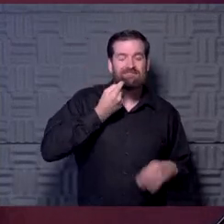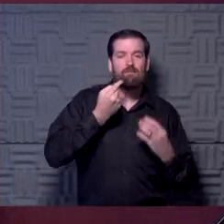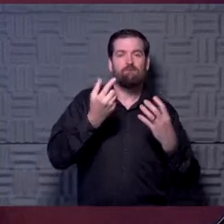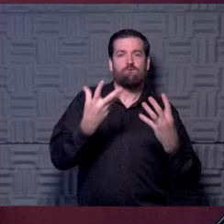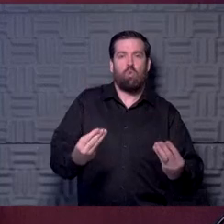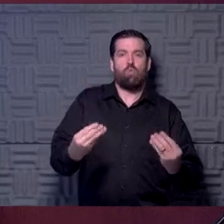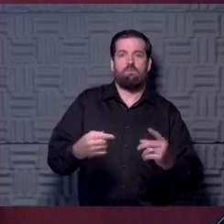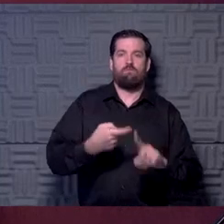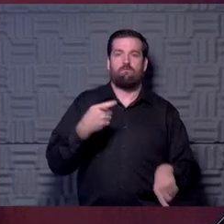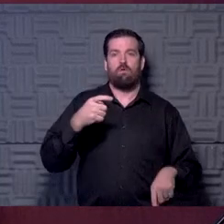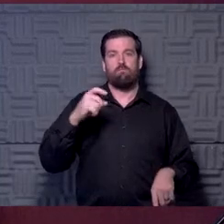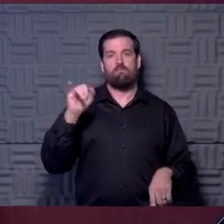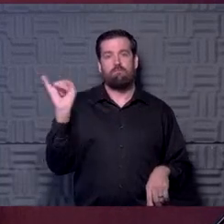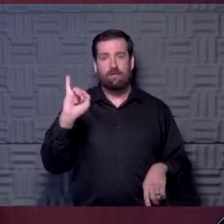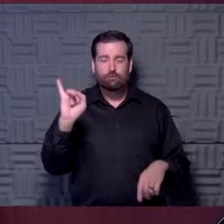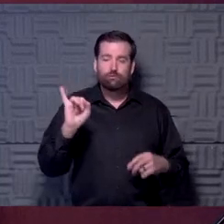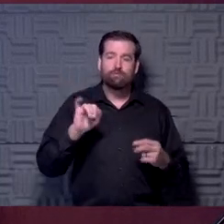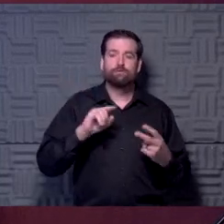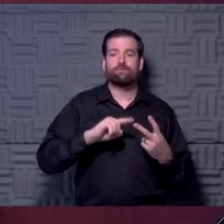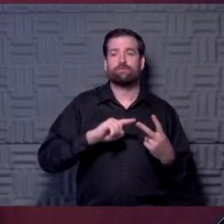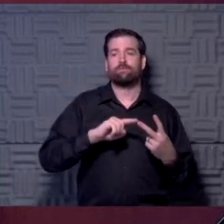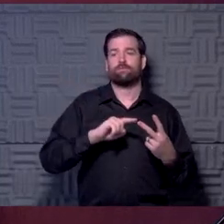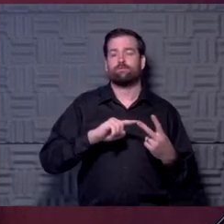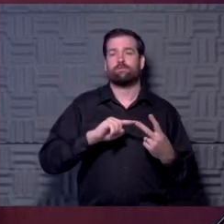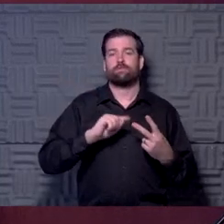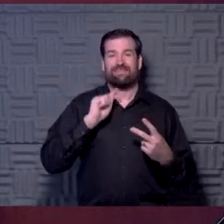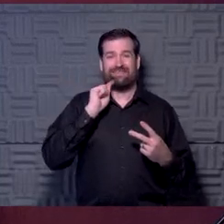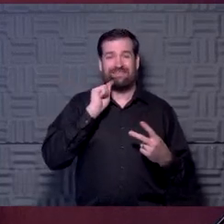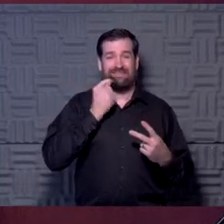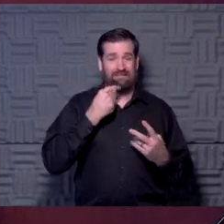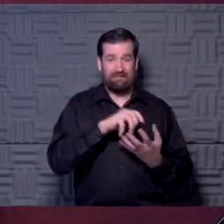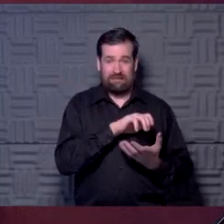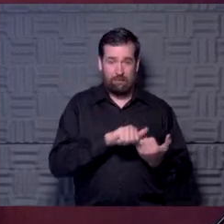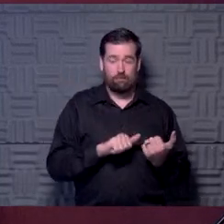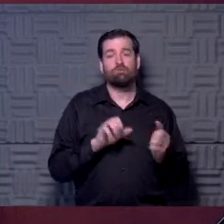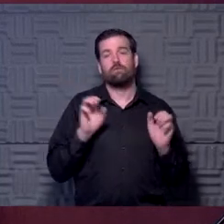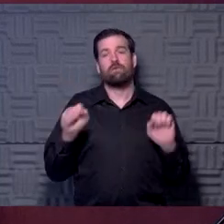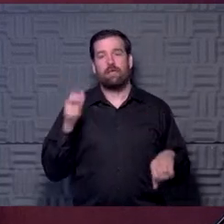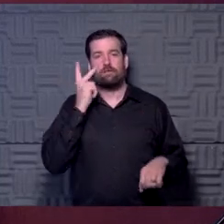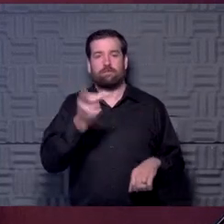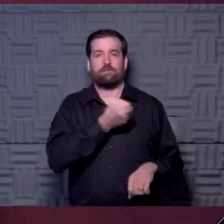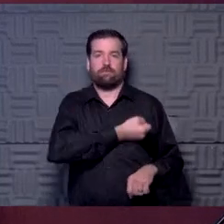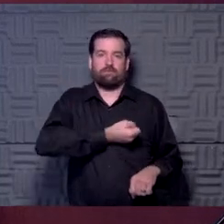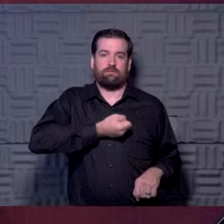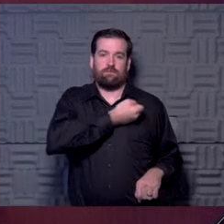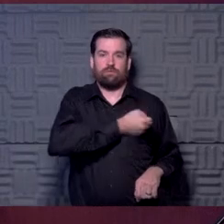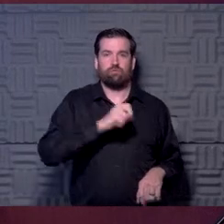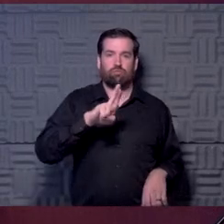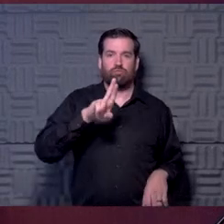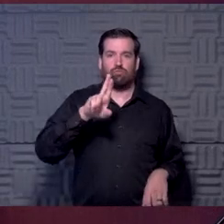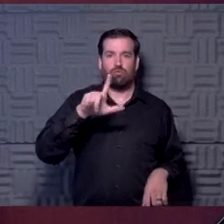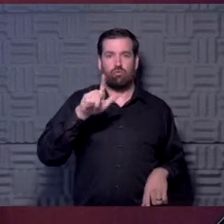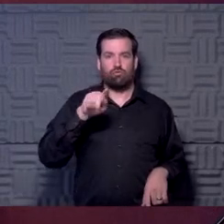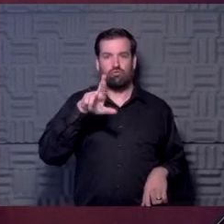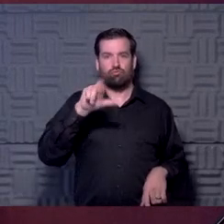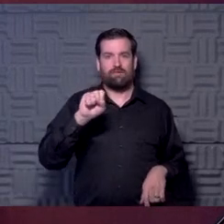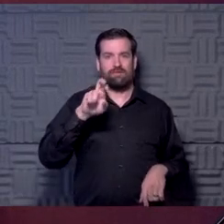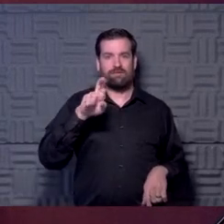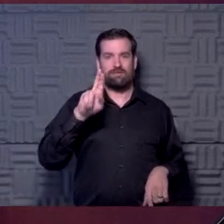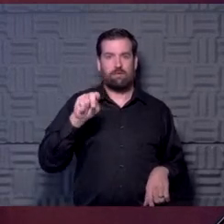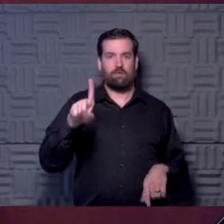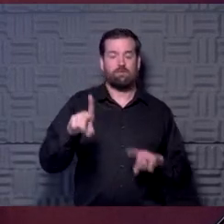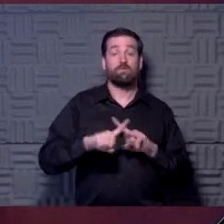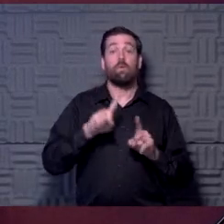the inflammatory process around it, or it has a significant area of damage, you can see it on ultrasound. When you get to start getting more